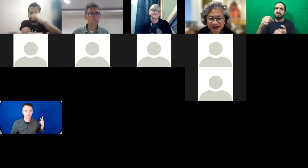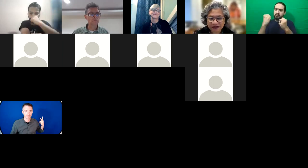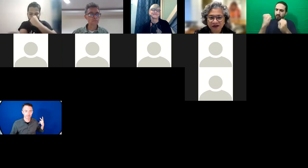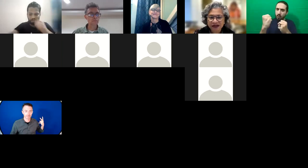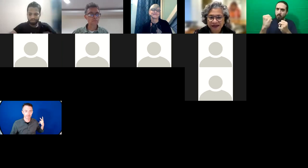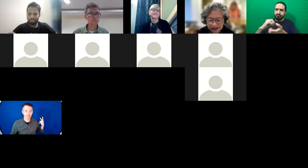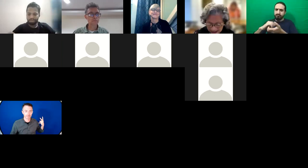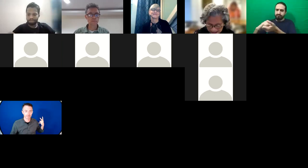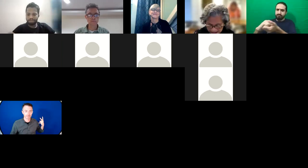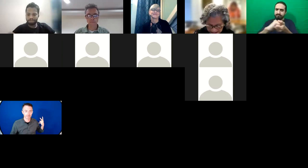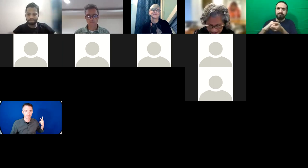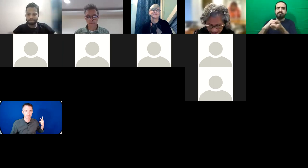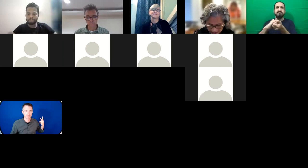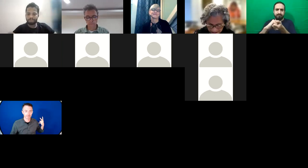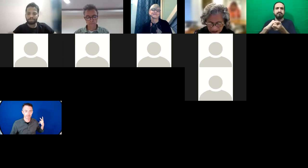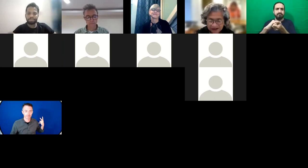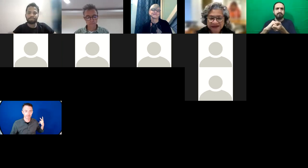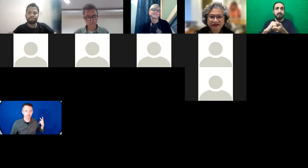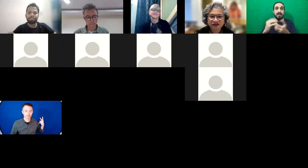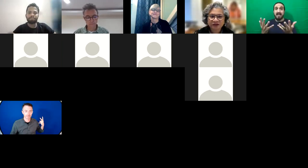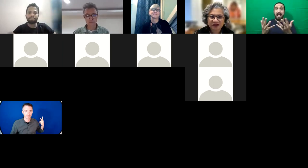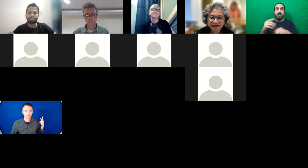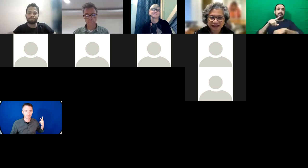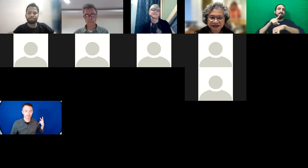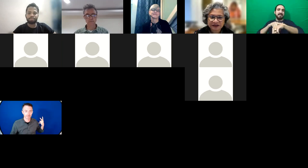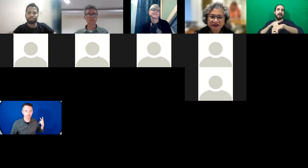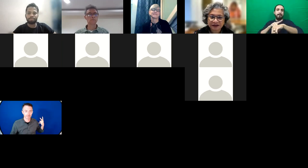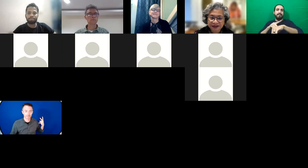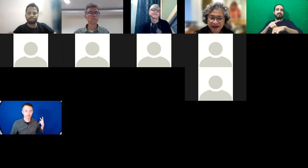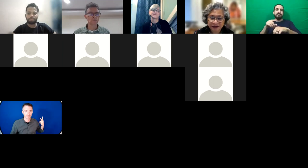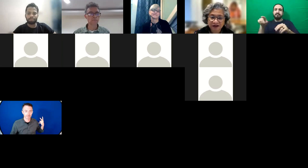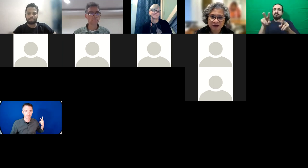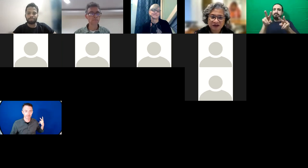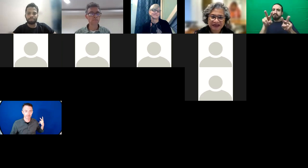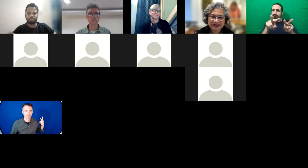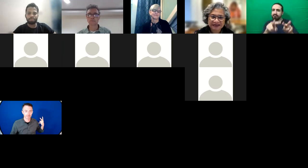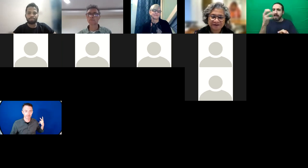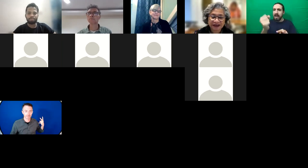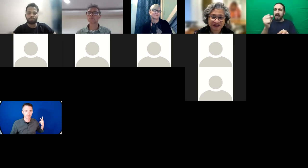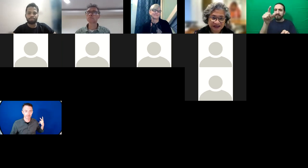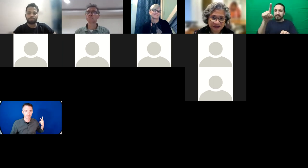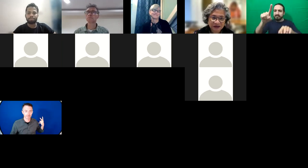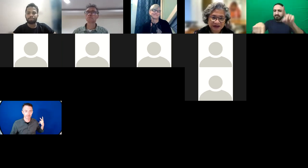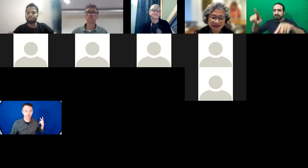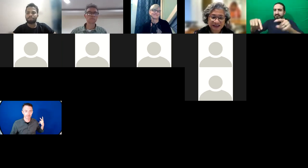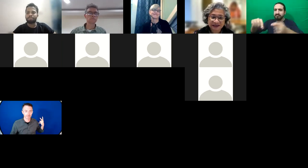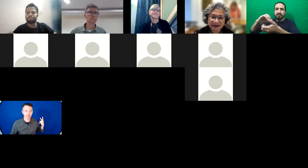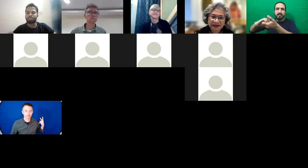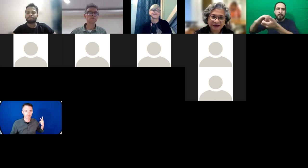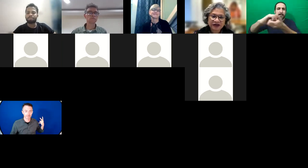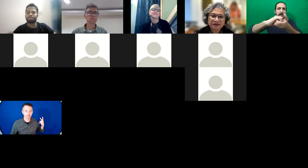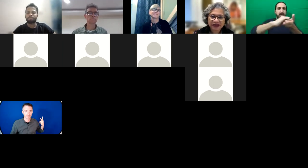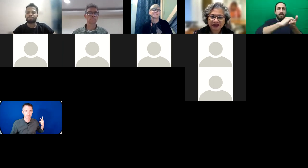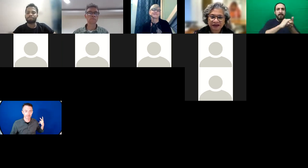to really look at these multisectoral partnerships, come together in a coordinated fashion as a coalition